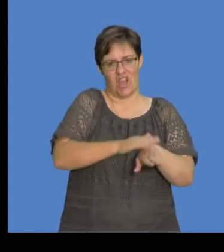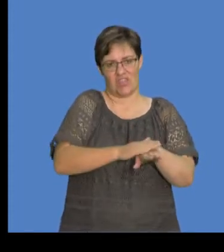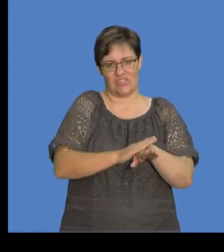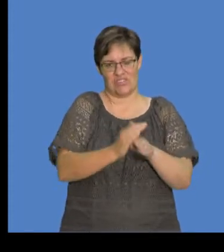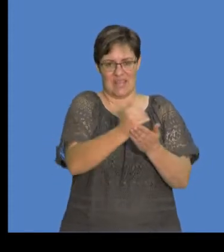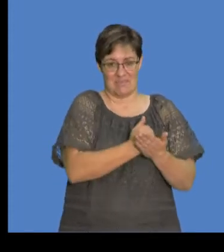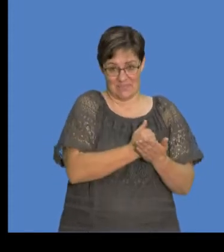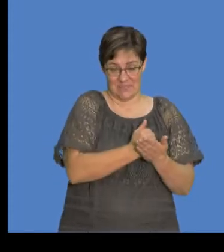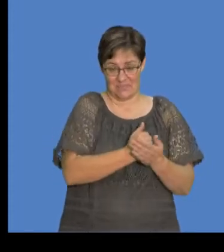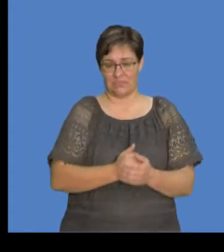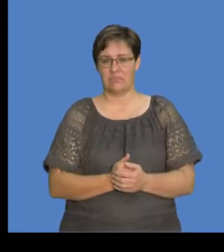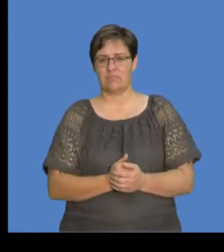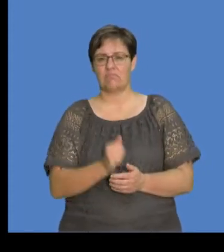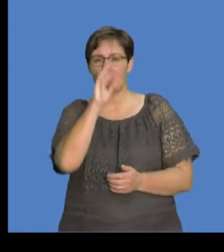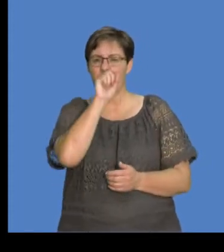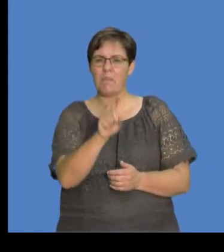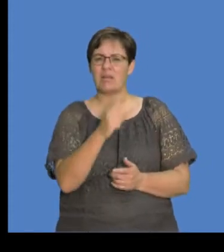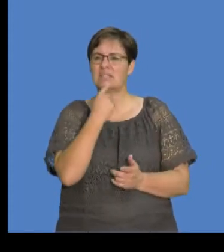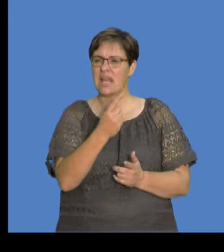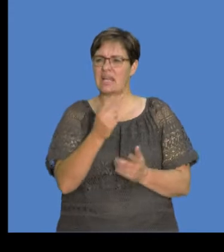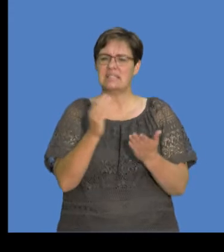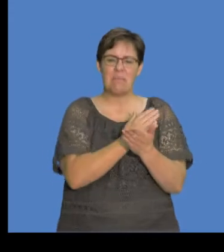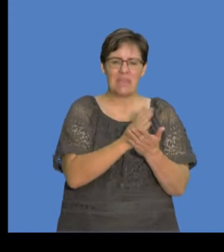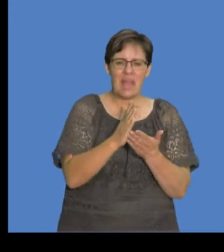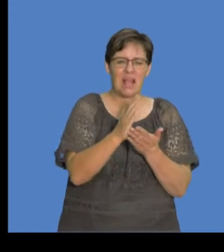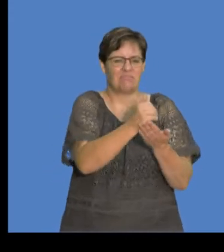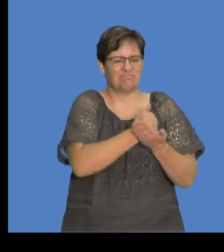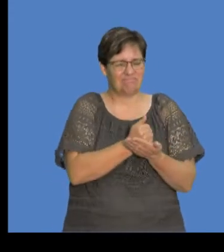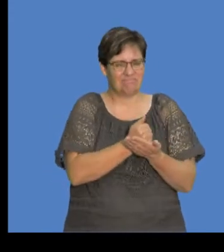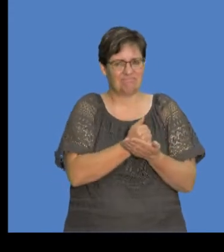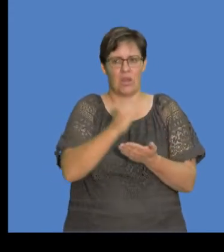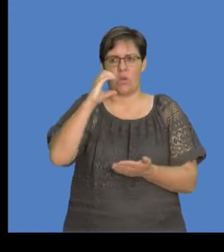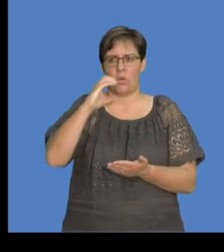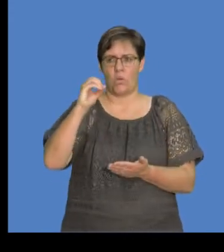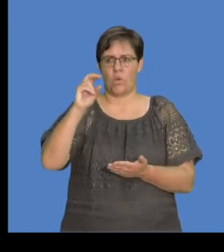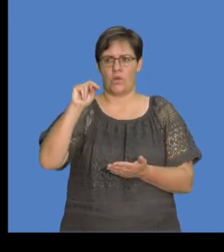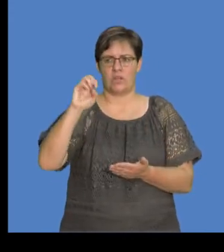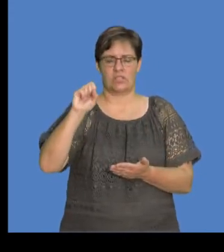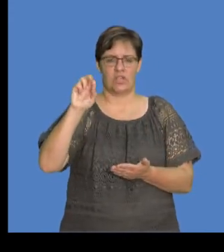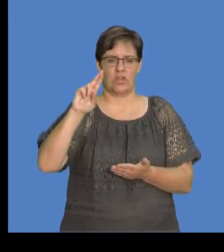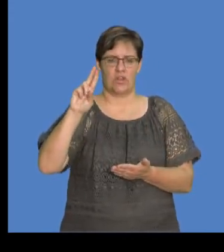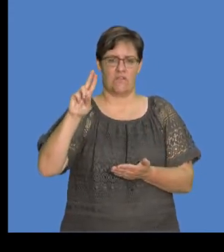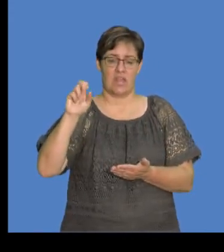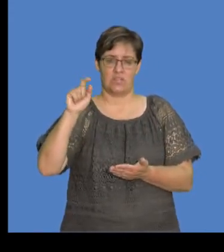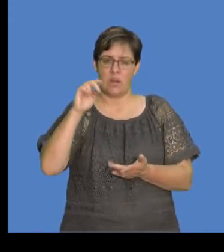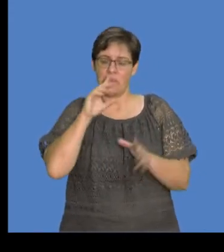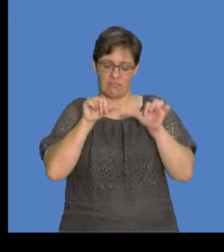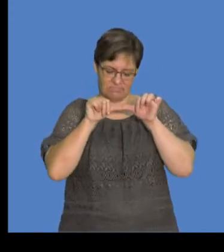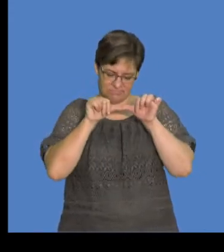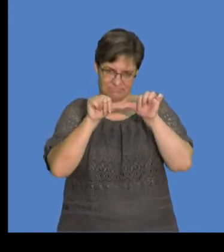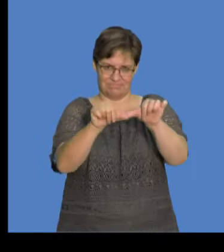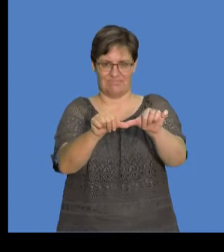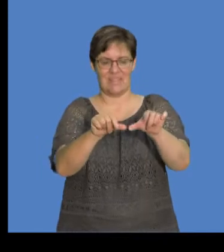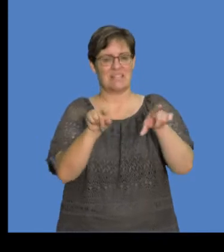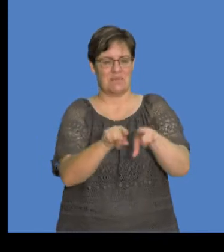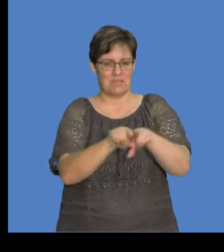Okay, remember when we say something is conserved, it means that it must remain constant. So this something